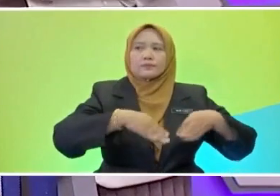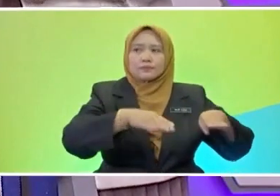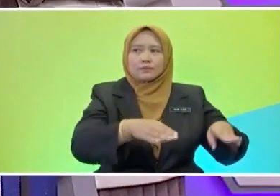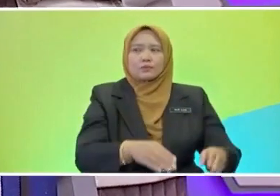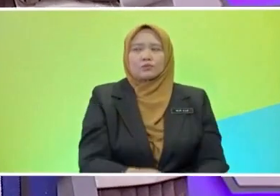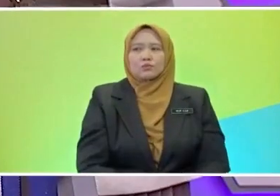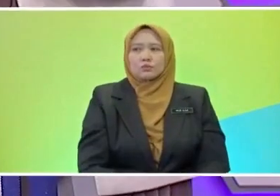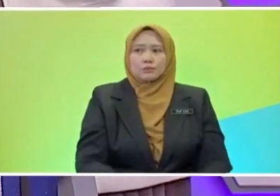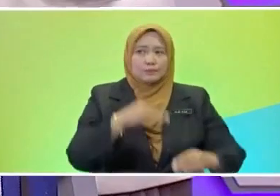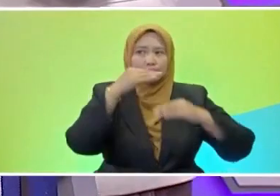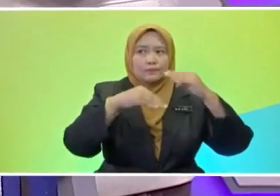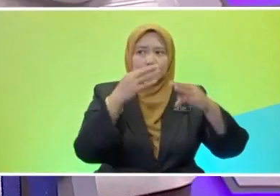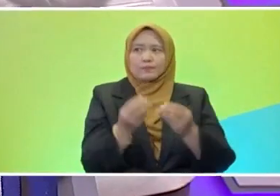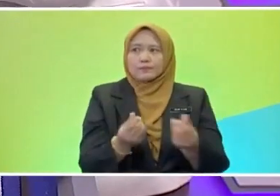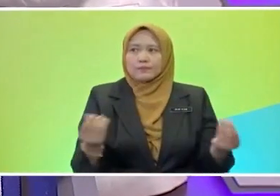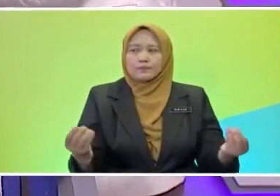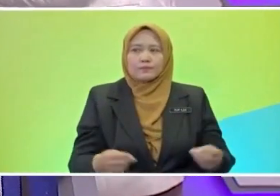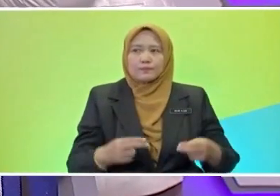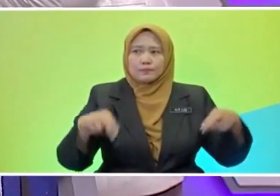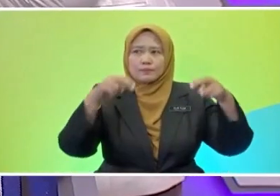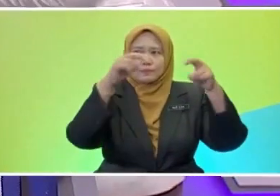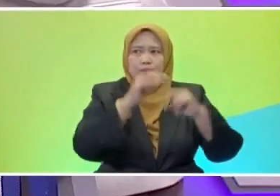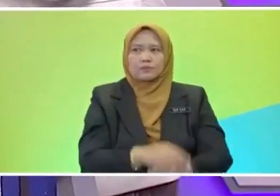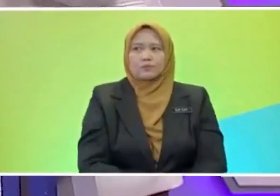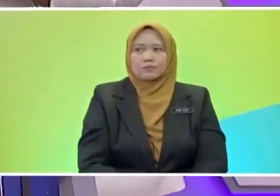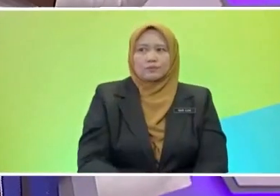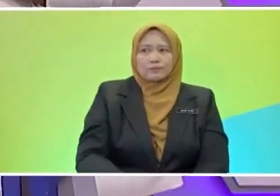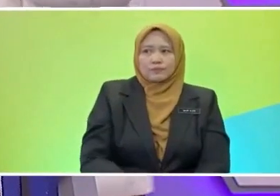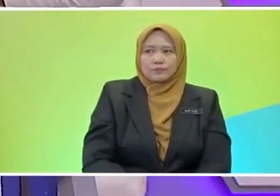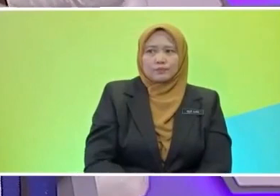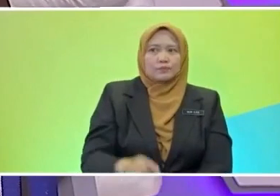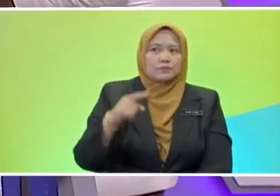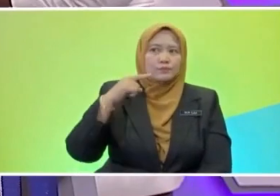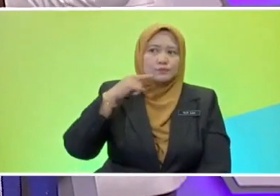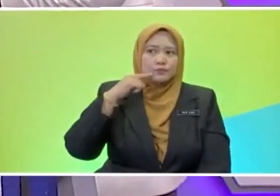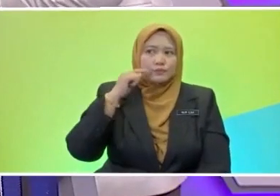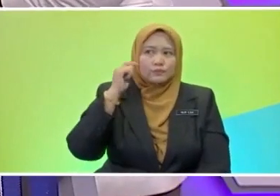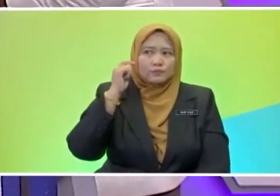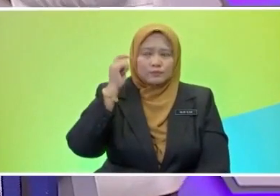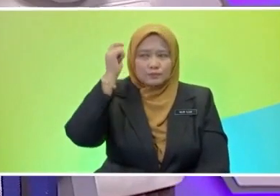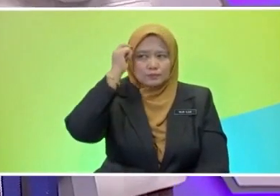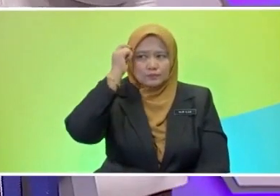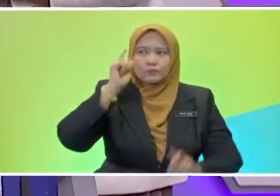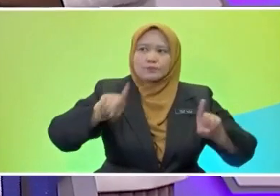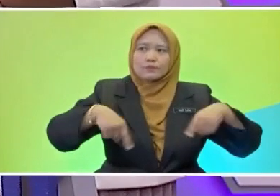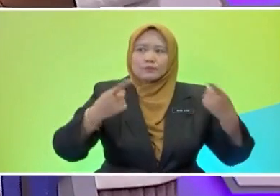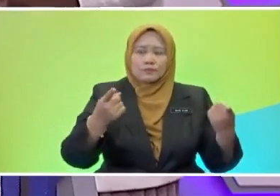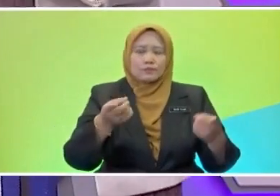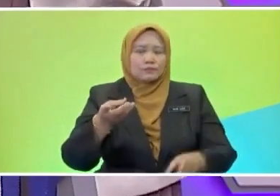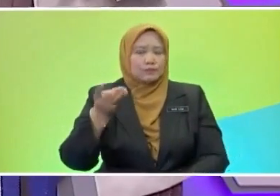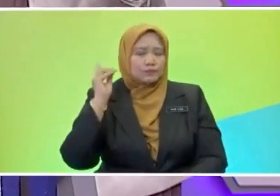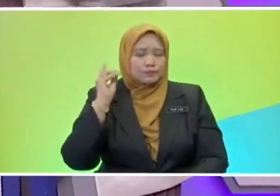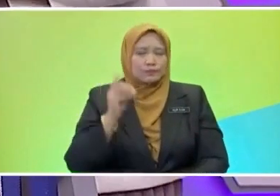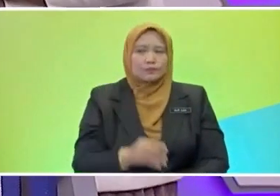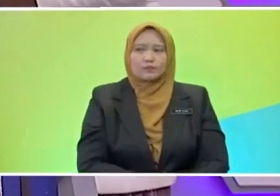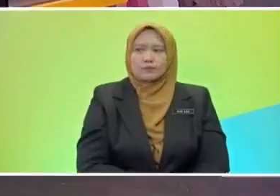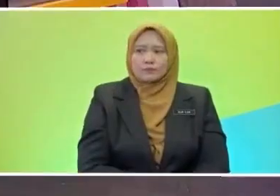and swam in the sea. Tan went to the zoo. What did he do at the zoo? Can we have a volunteer? What